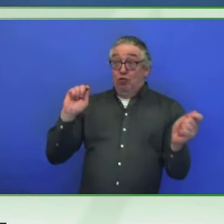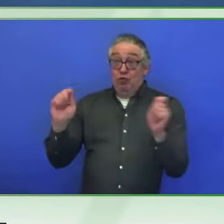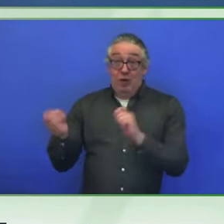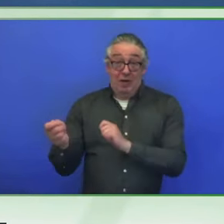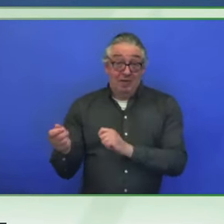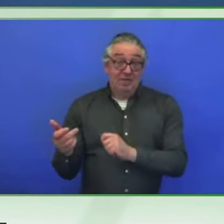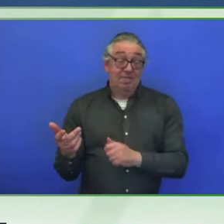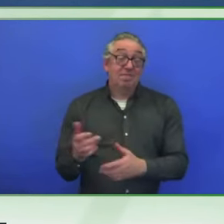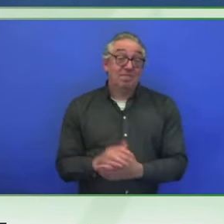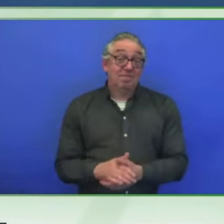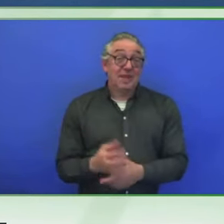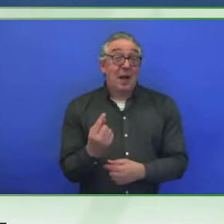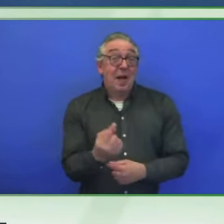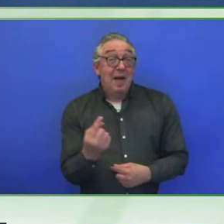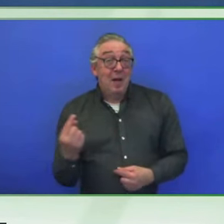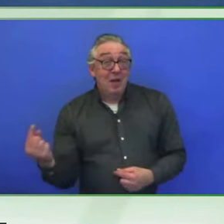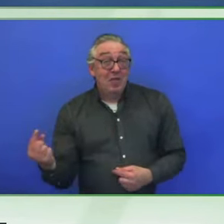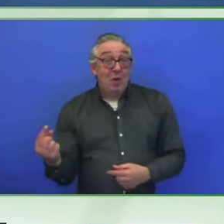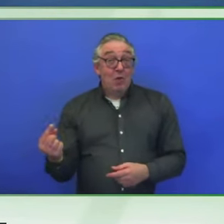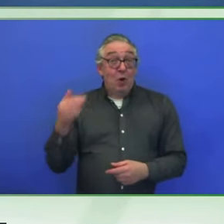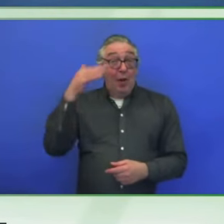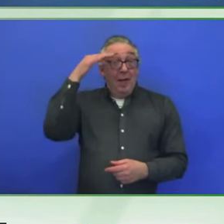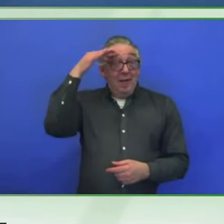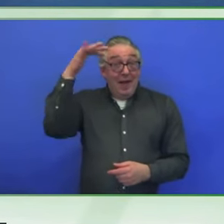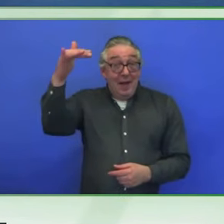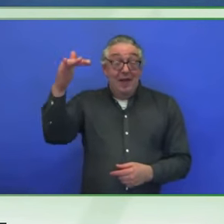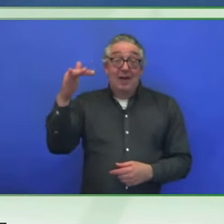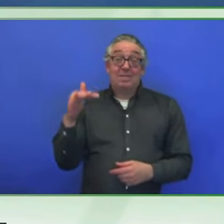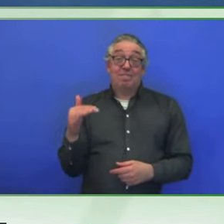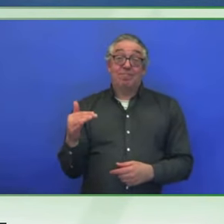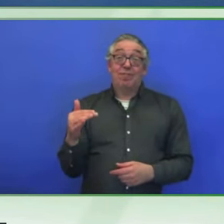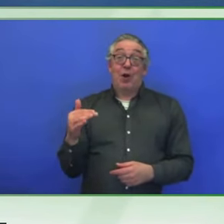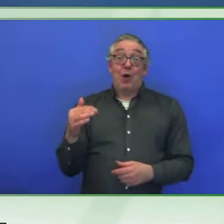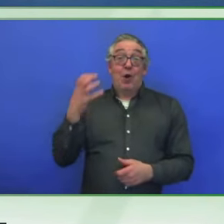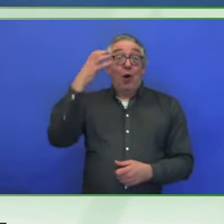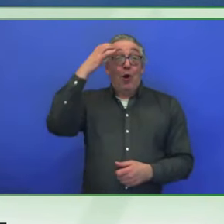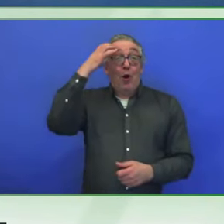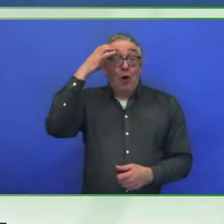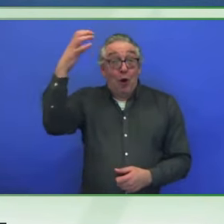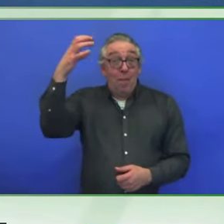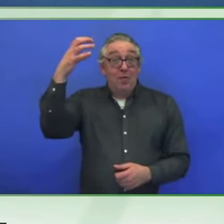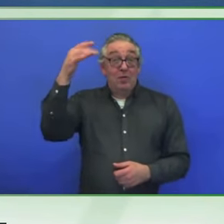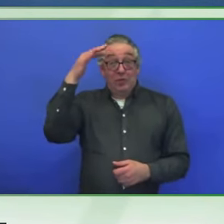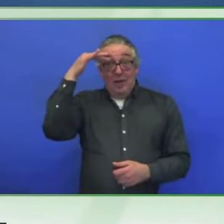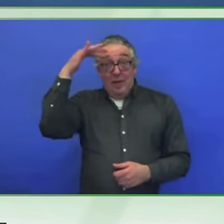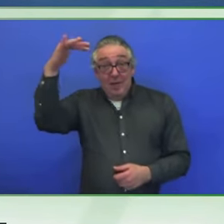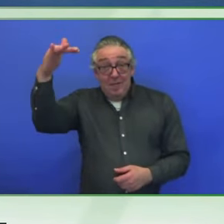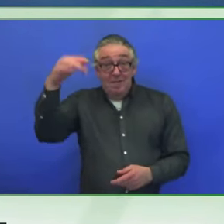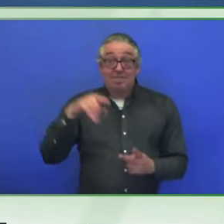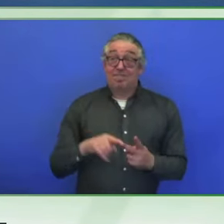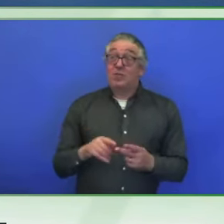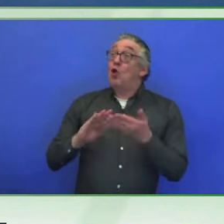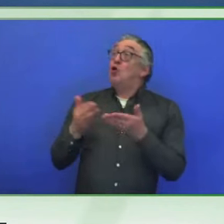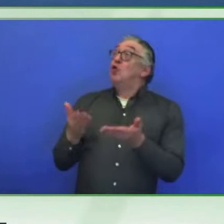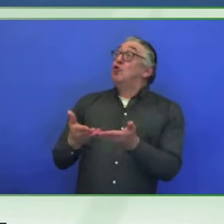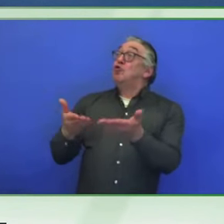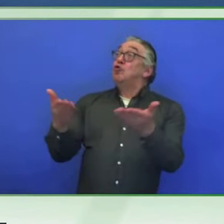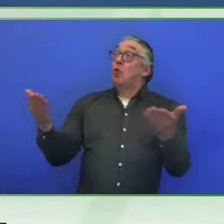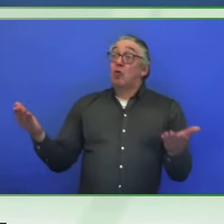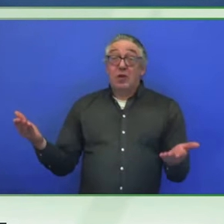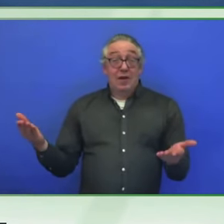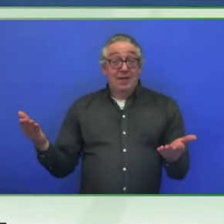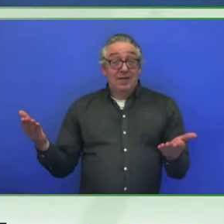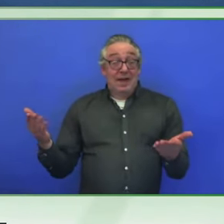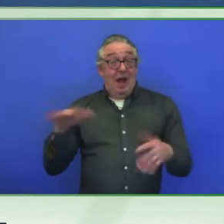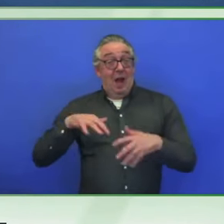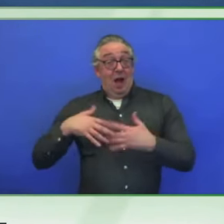and society's attitudes towards persons with disabilities, disabilities, but I agree